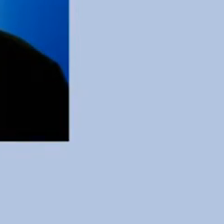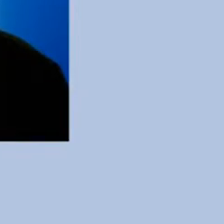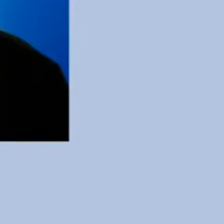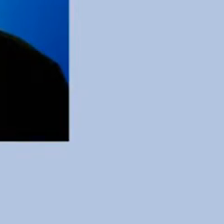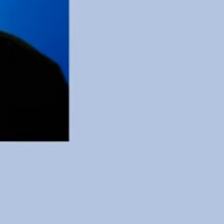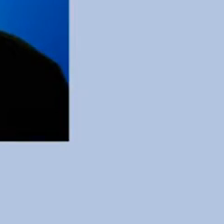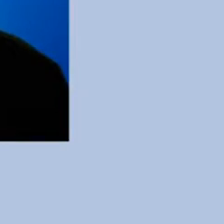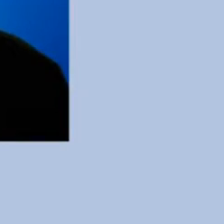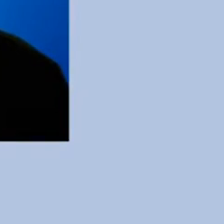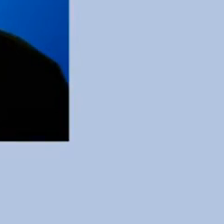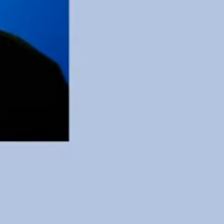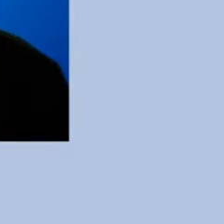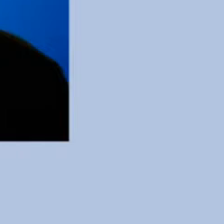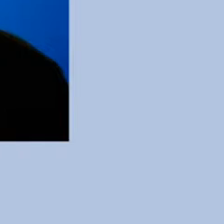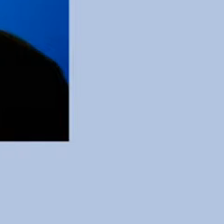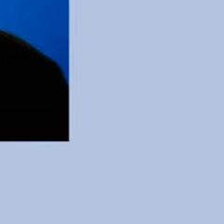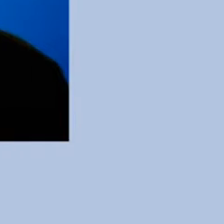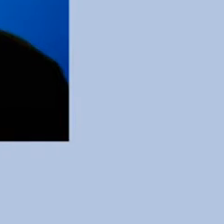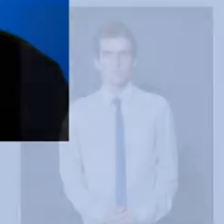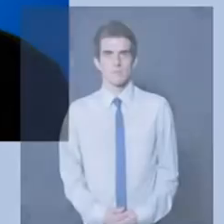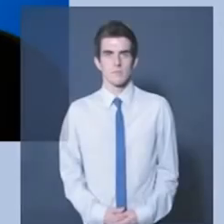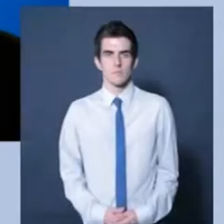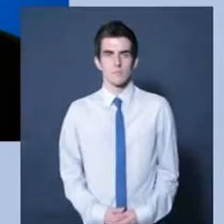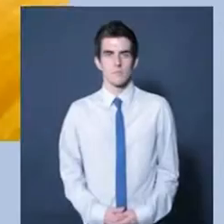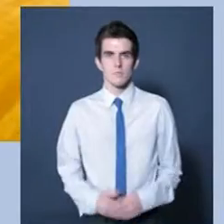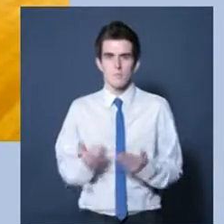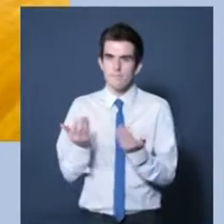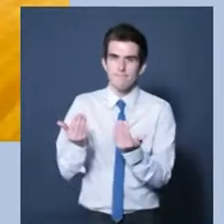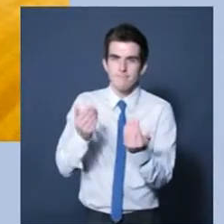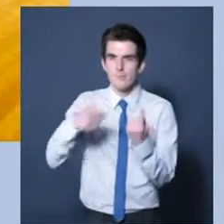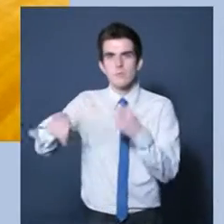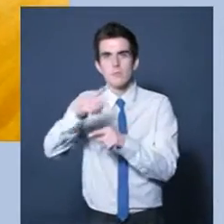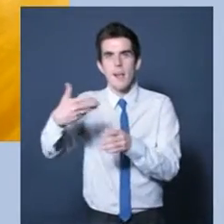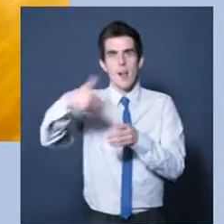key things in implementing inclusive design.